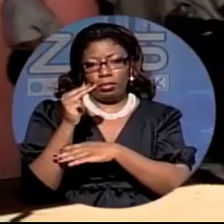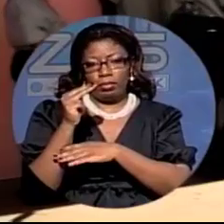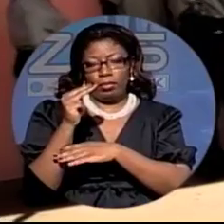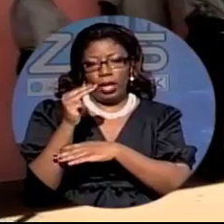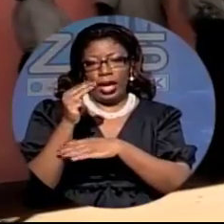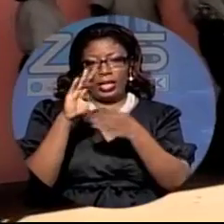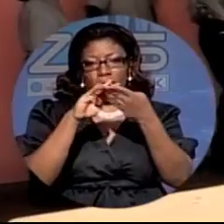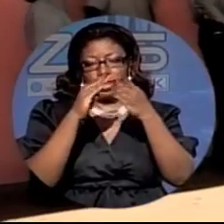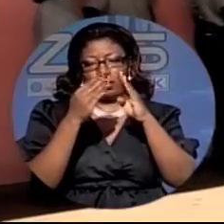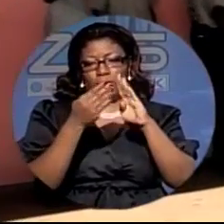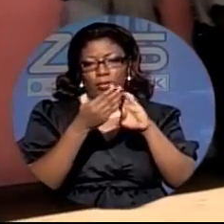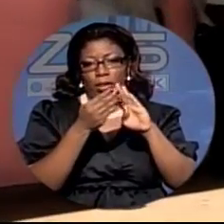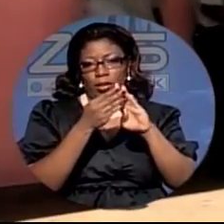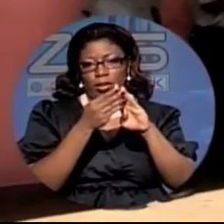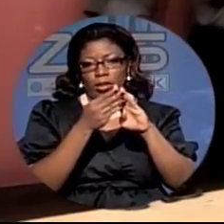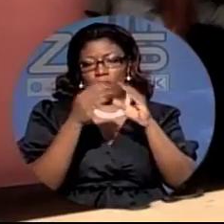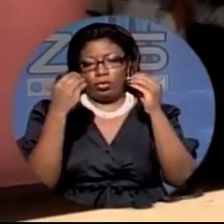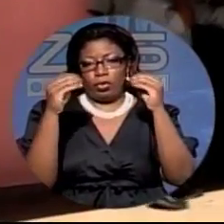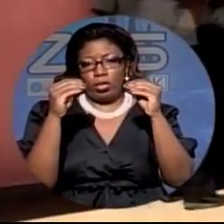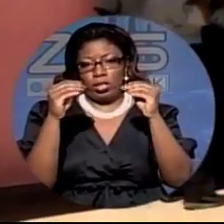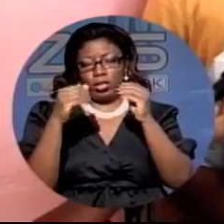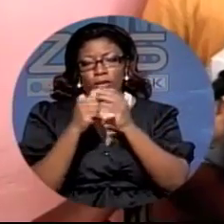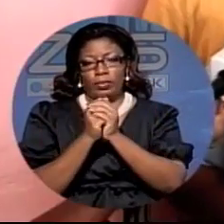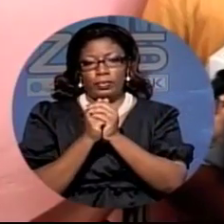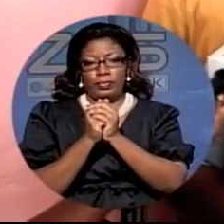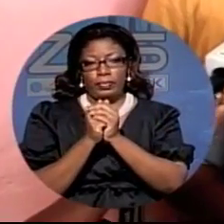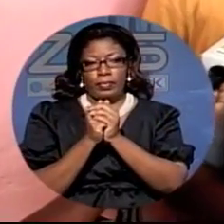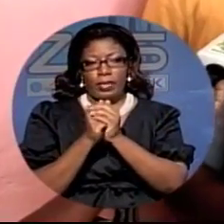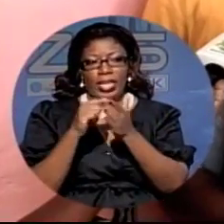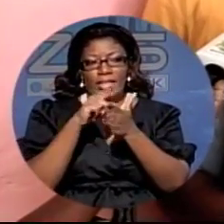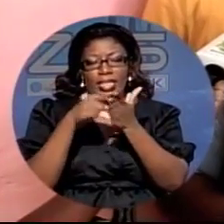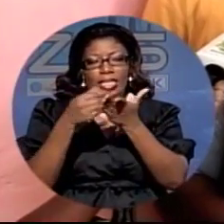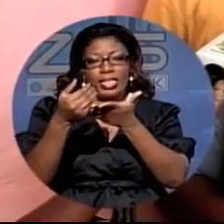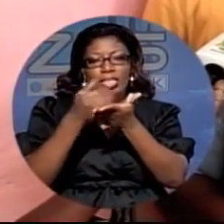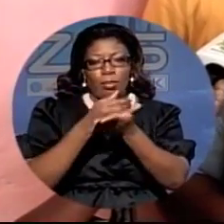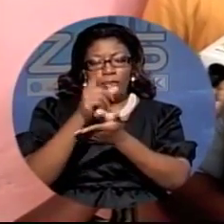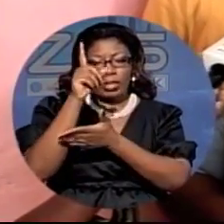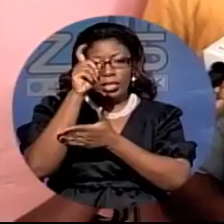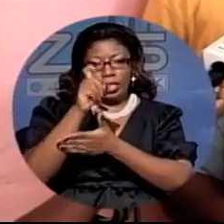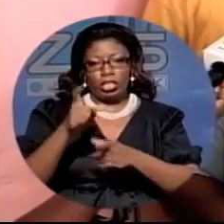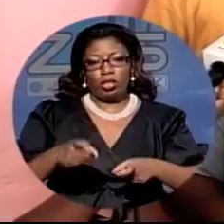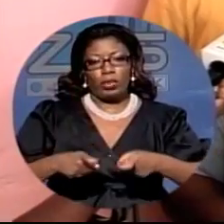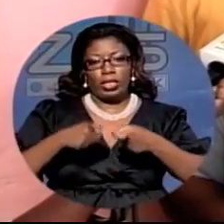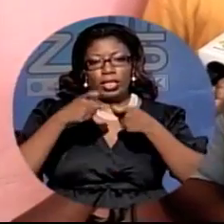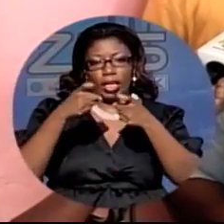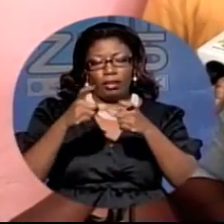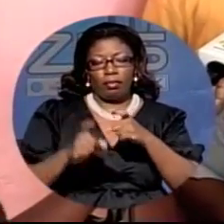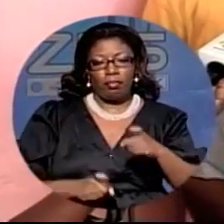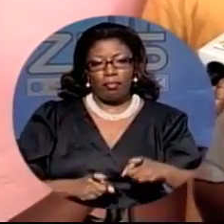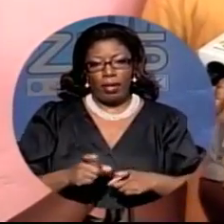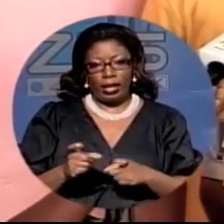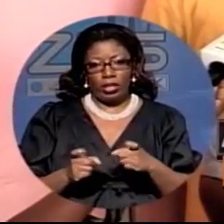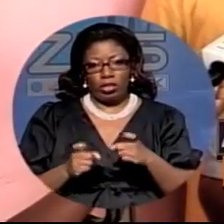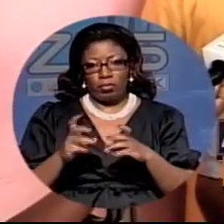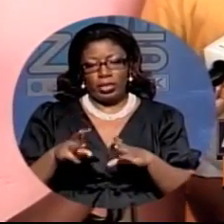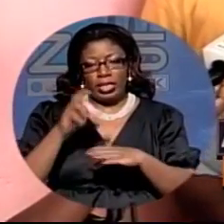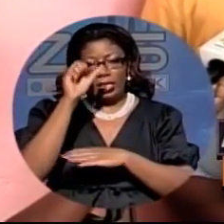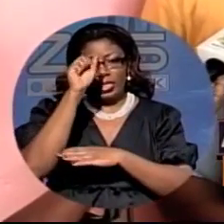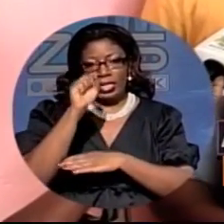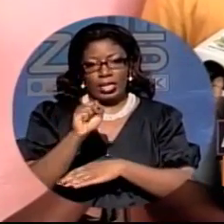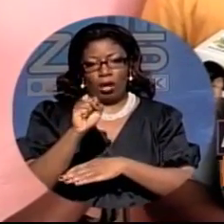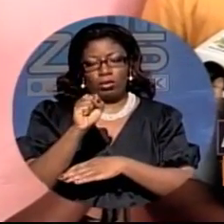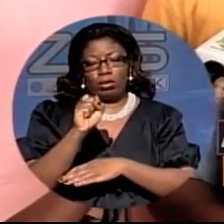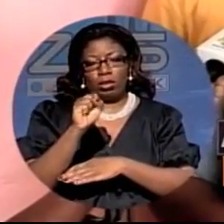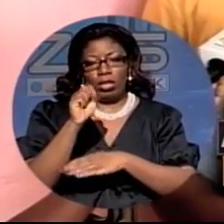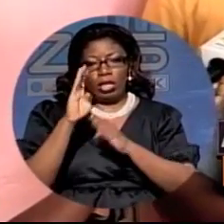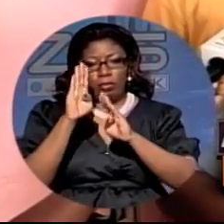outright ridiculous this is some of the names that we gave them in management in south beach already for our money